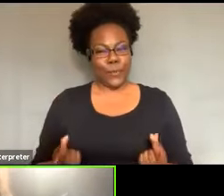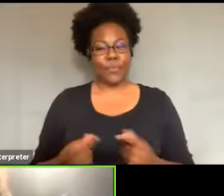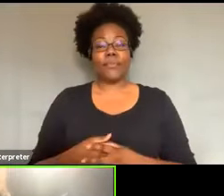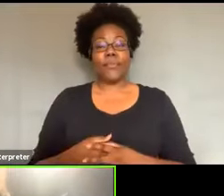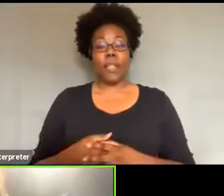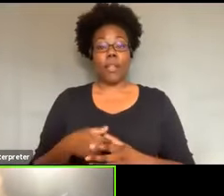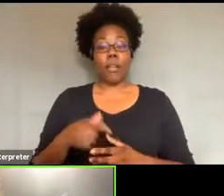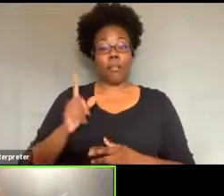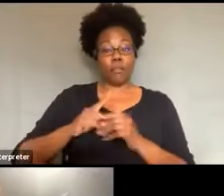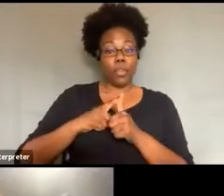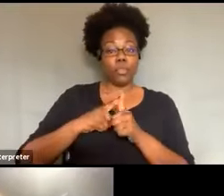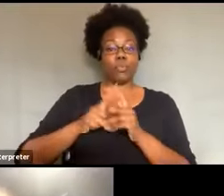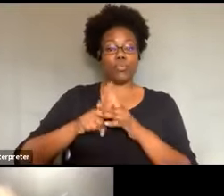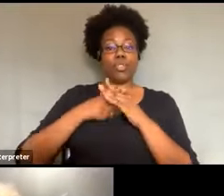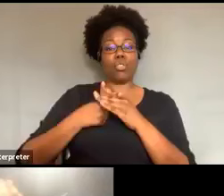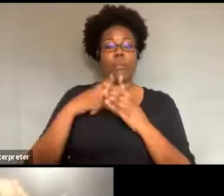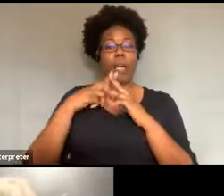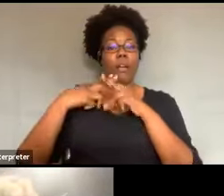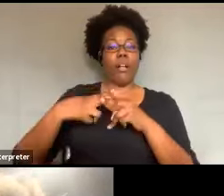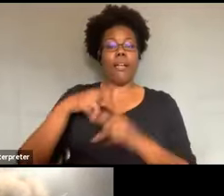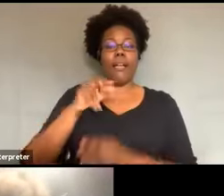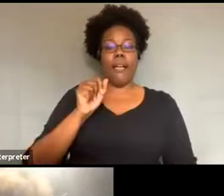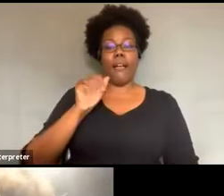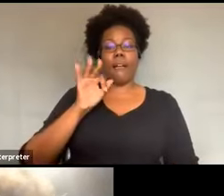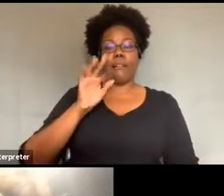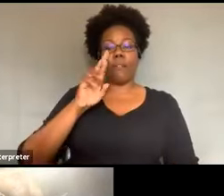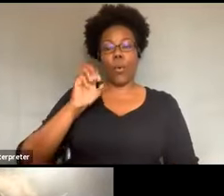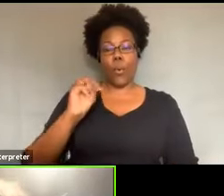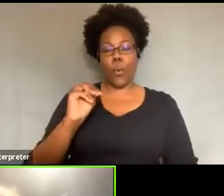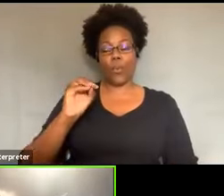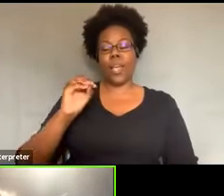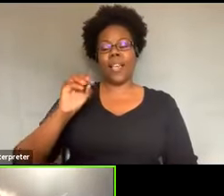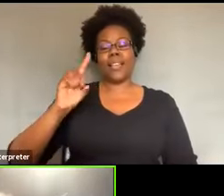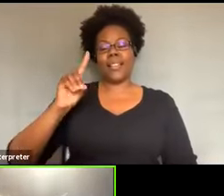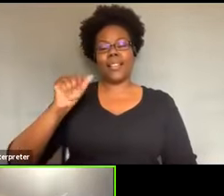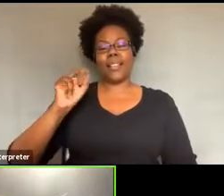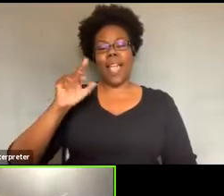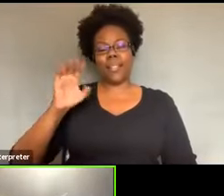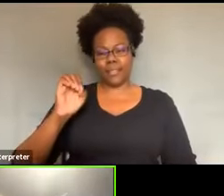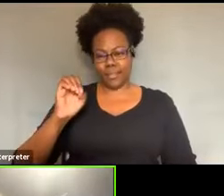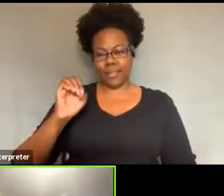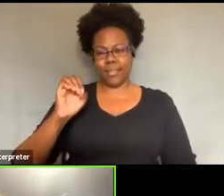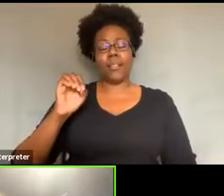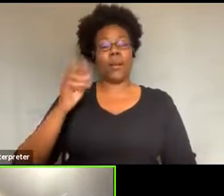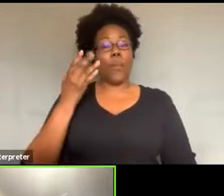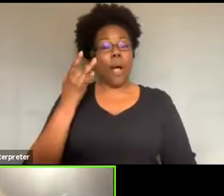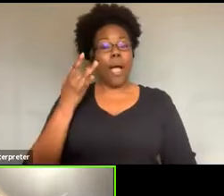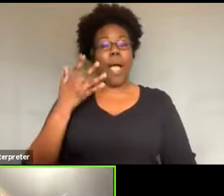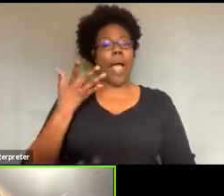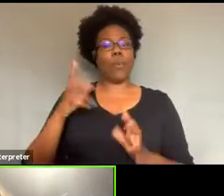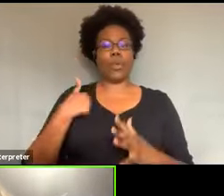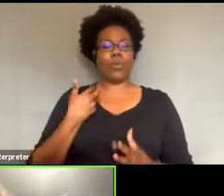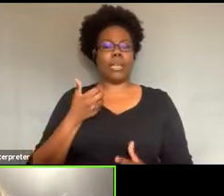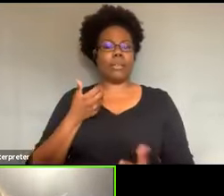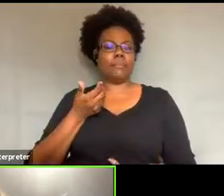Afro dance because I did not want to be respectful. And in saying that I really want to start by